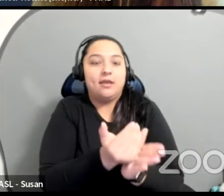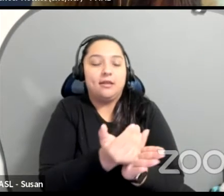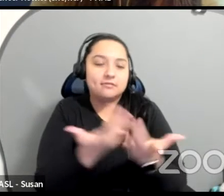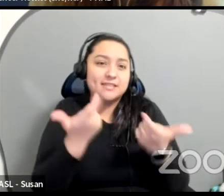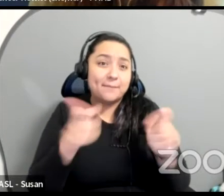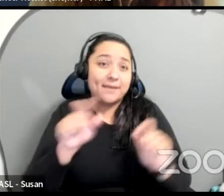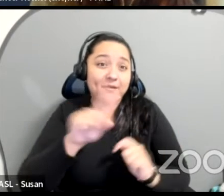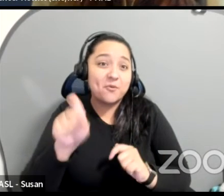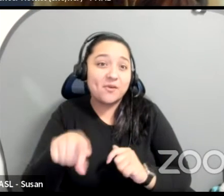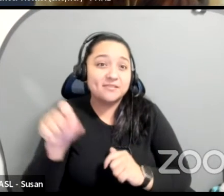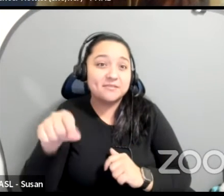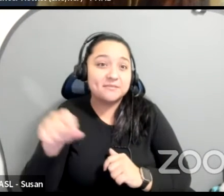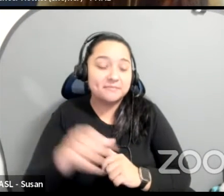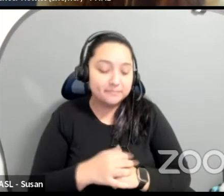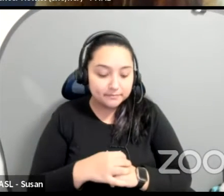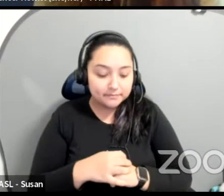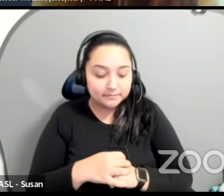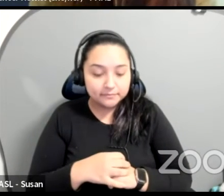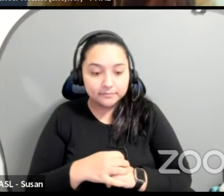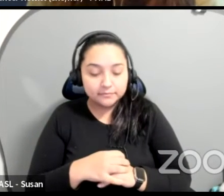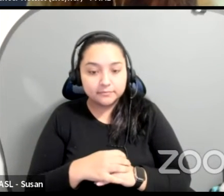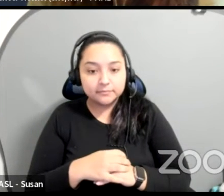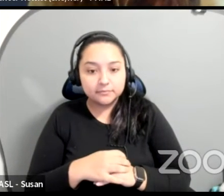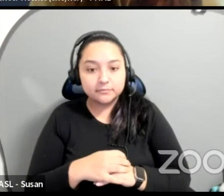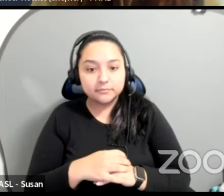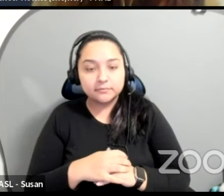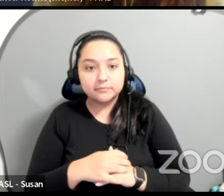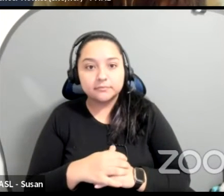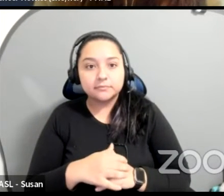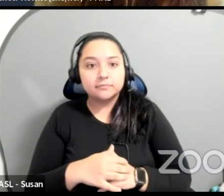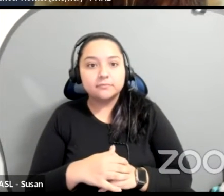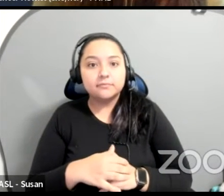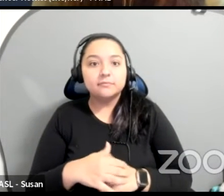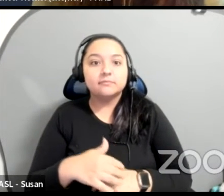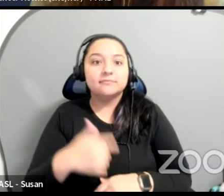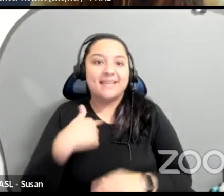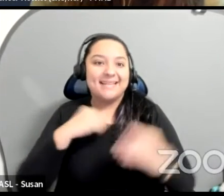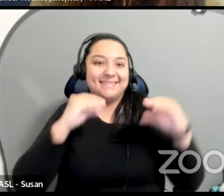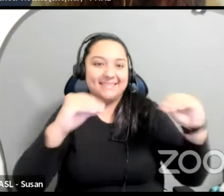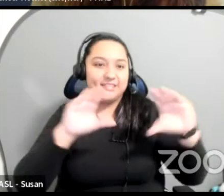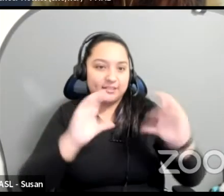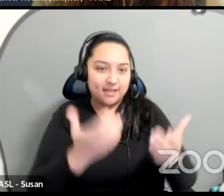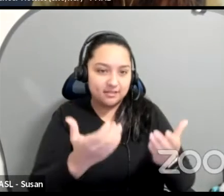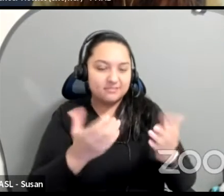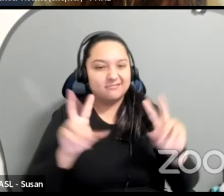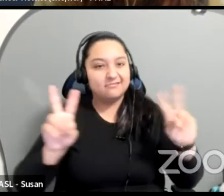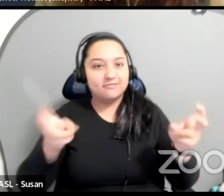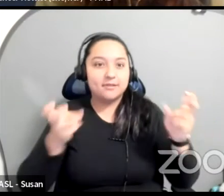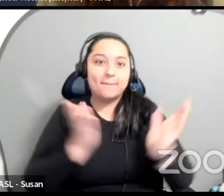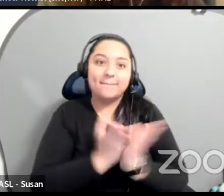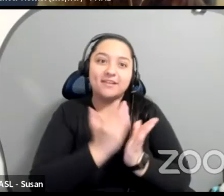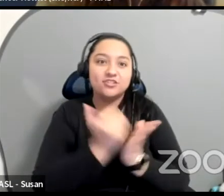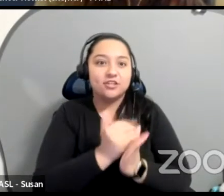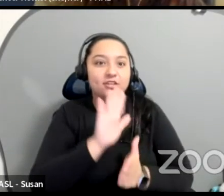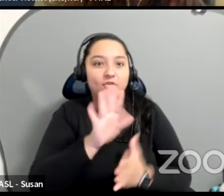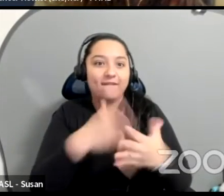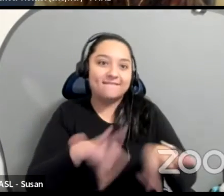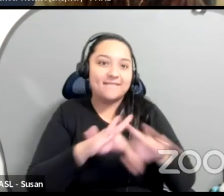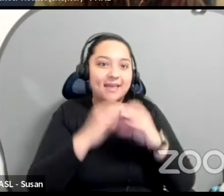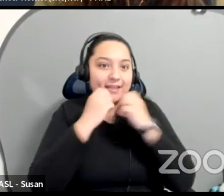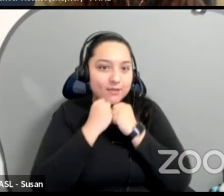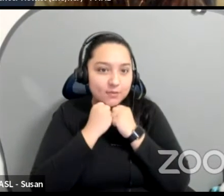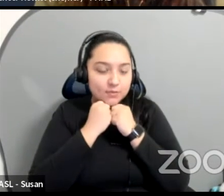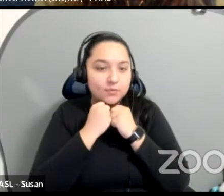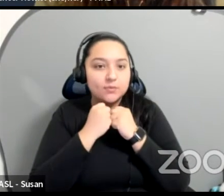I, I literally teach a class called budgeting or values, which teaches people how to think of budgeting, uh,